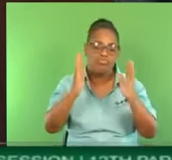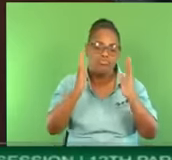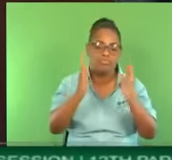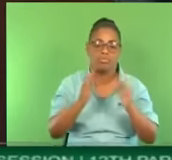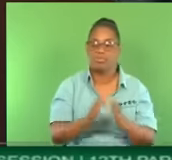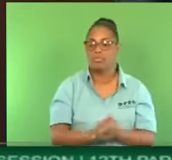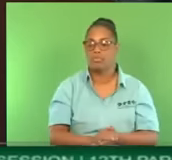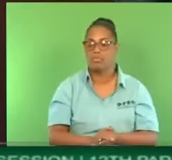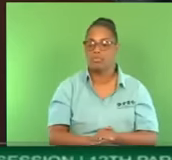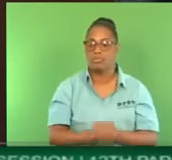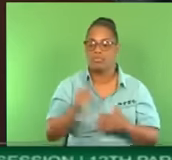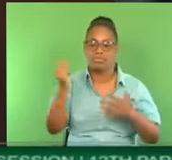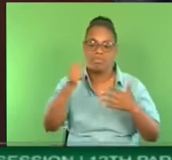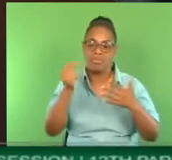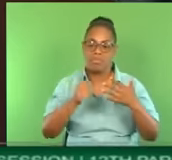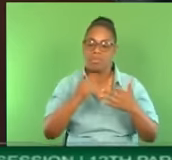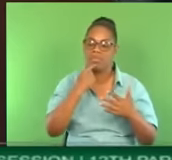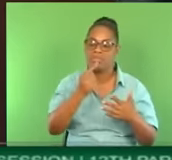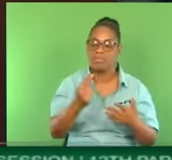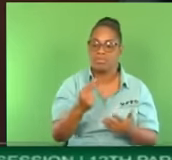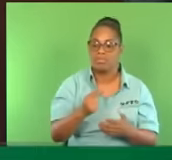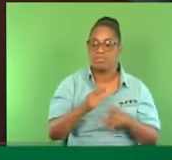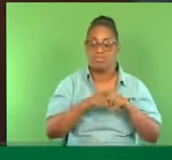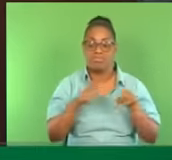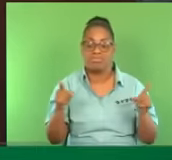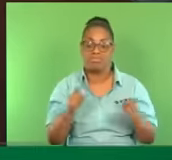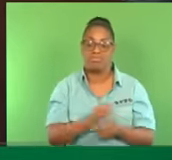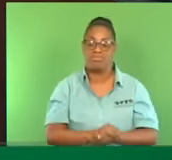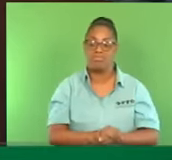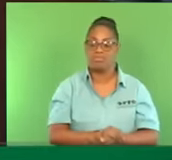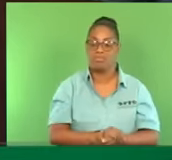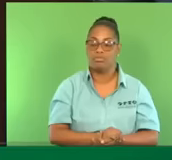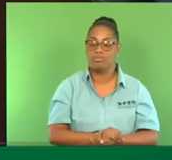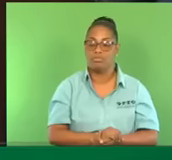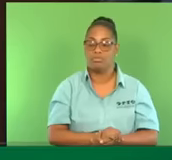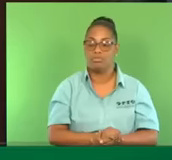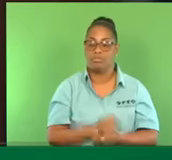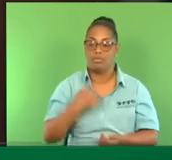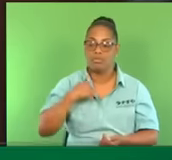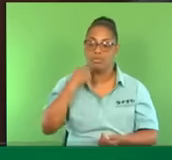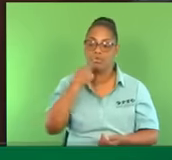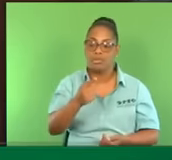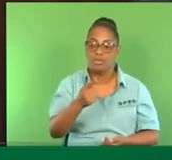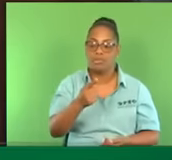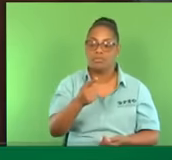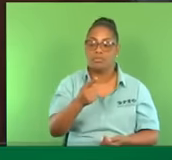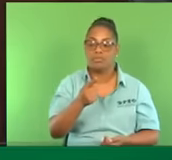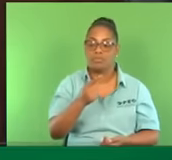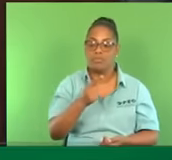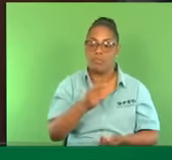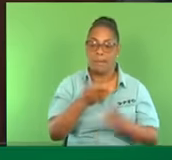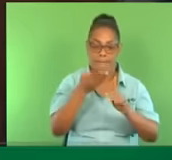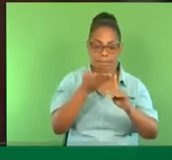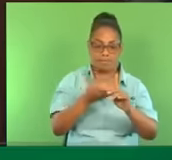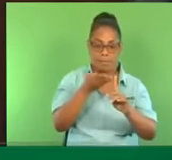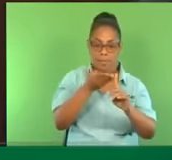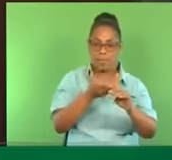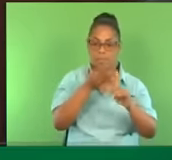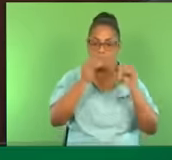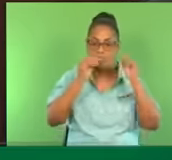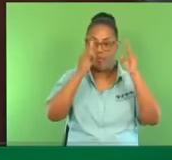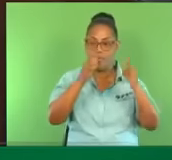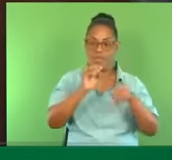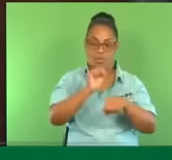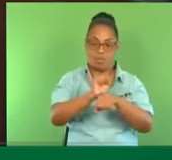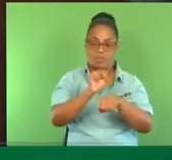those issues he raised, but just to note that the Minister up here is extremely excited with some of his policies